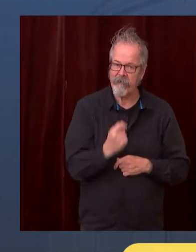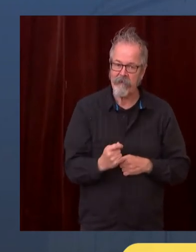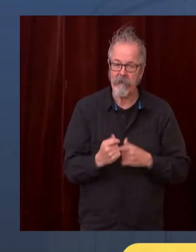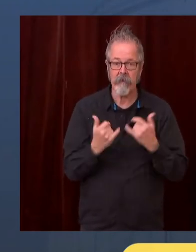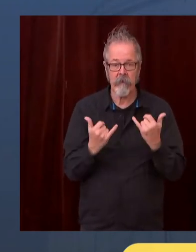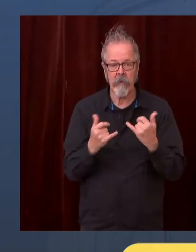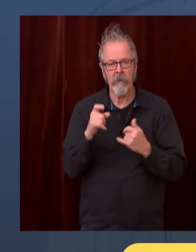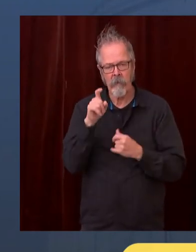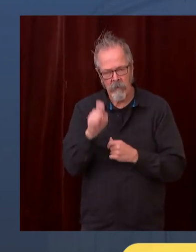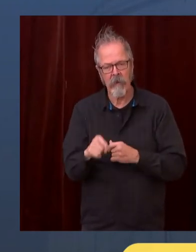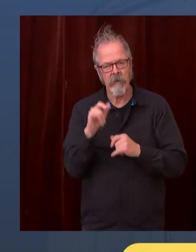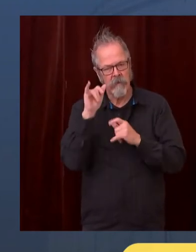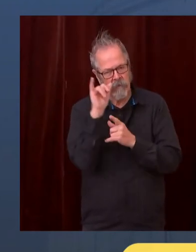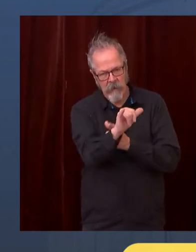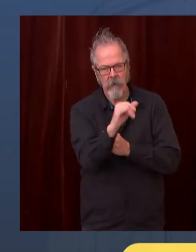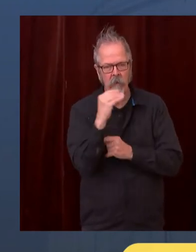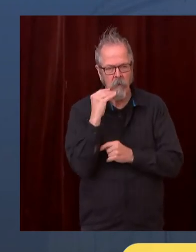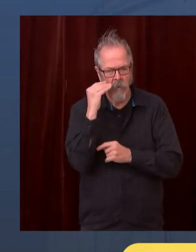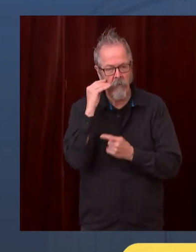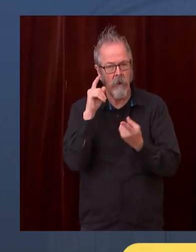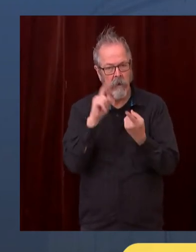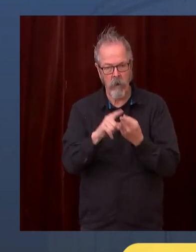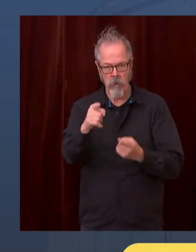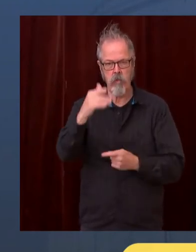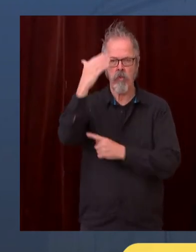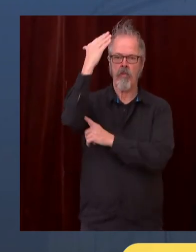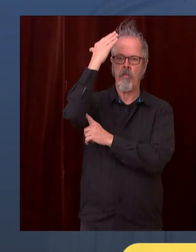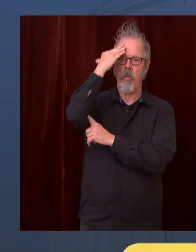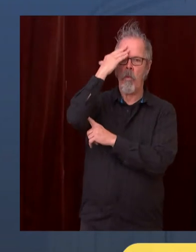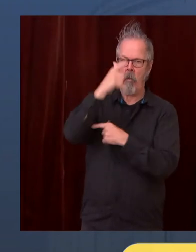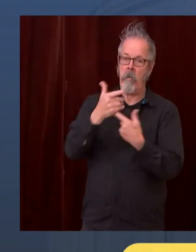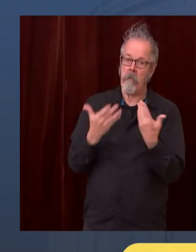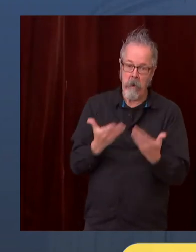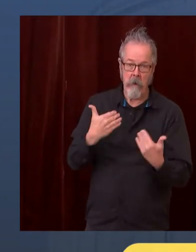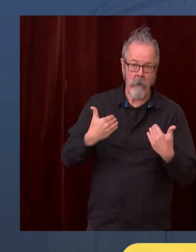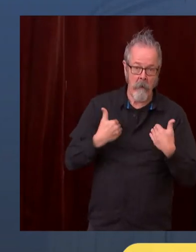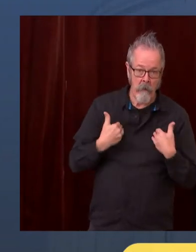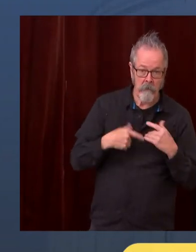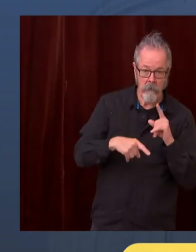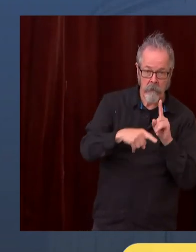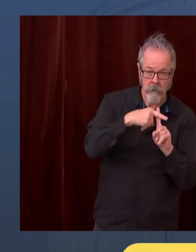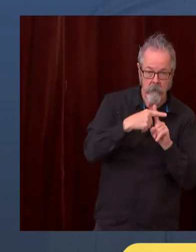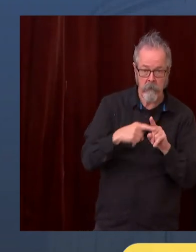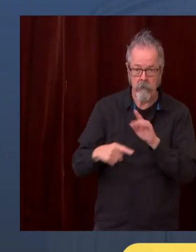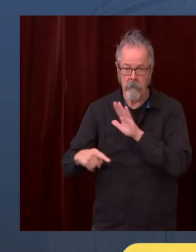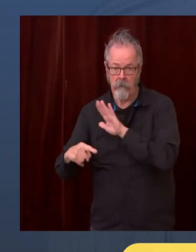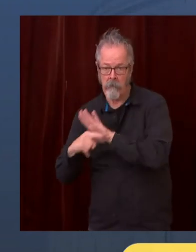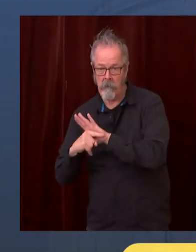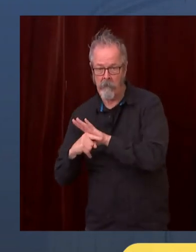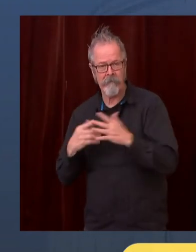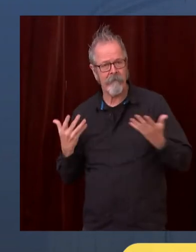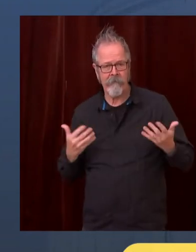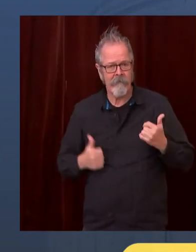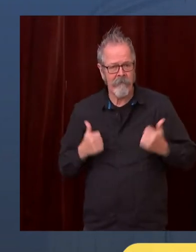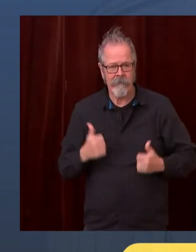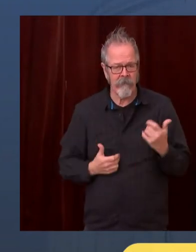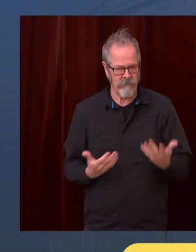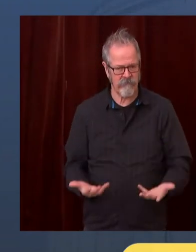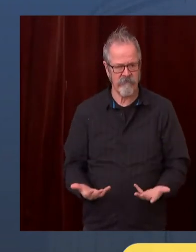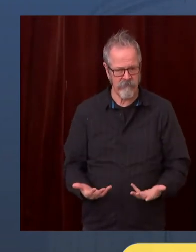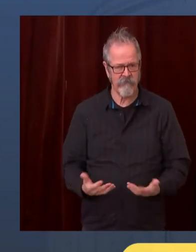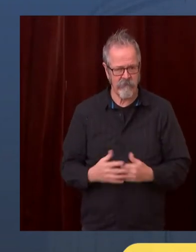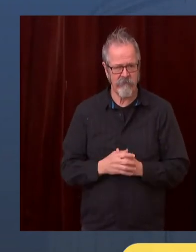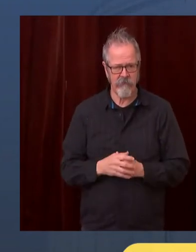And as we get these case-in-contact investigations, you know, we're going through them as quickly as we can, trying to get the critical